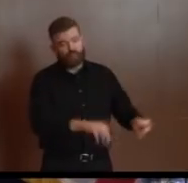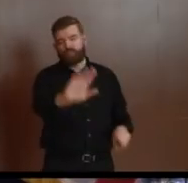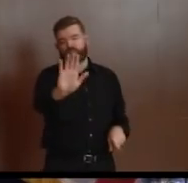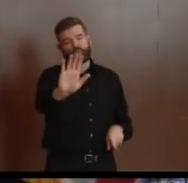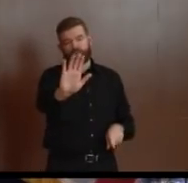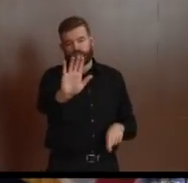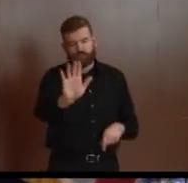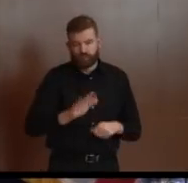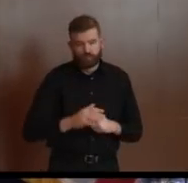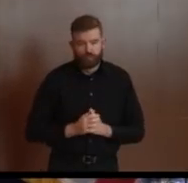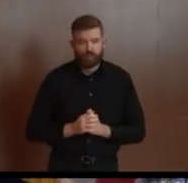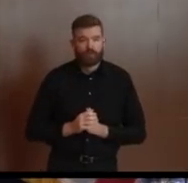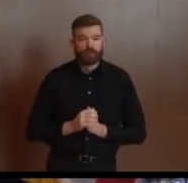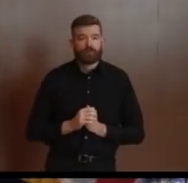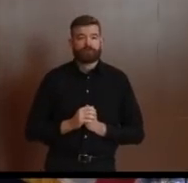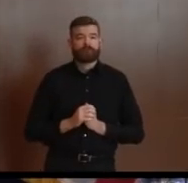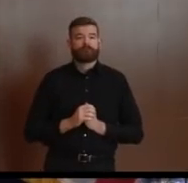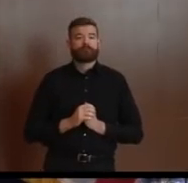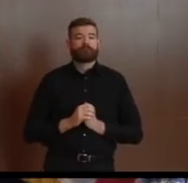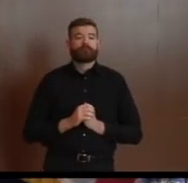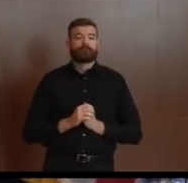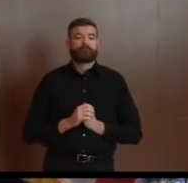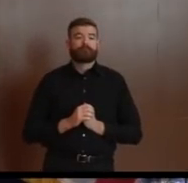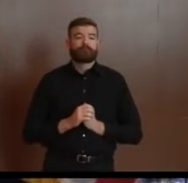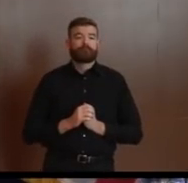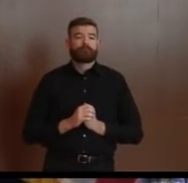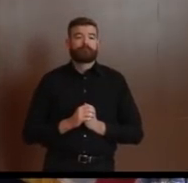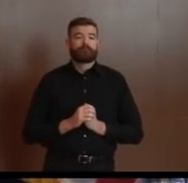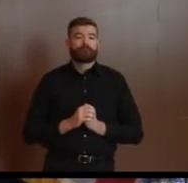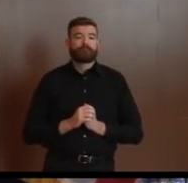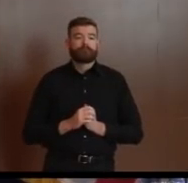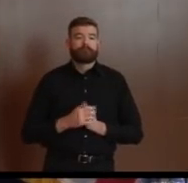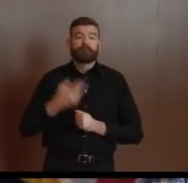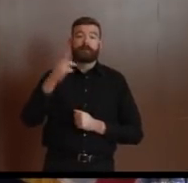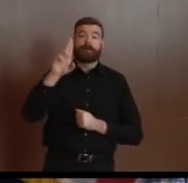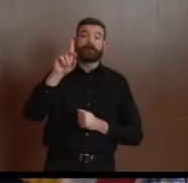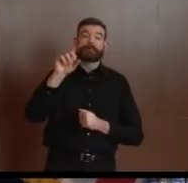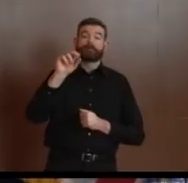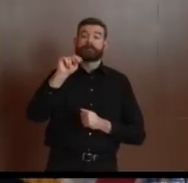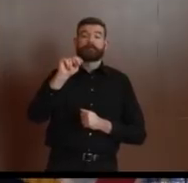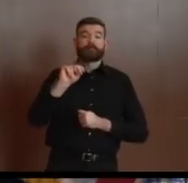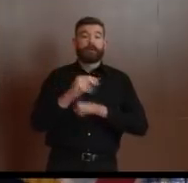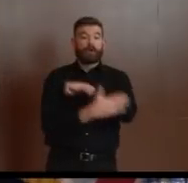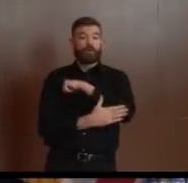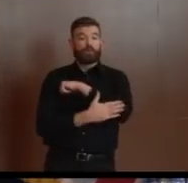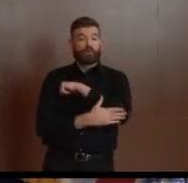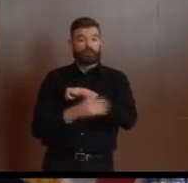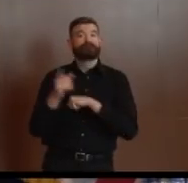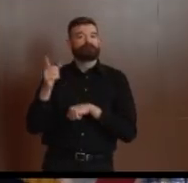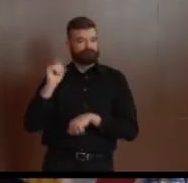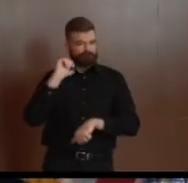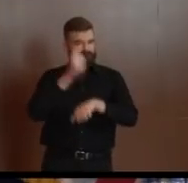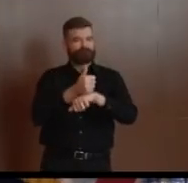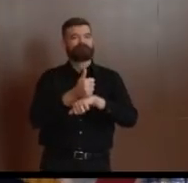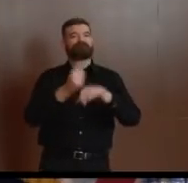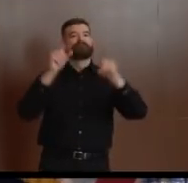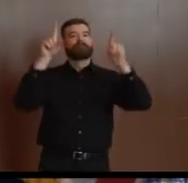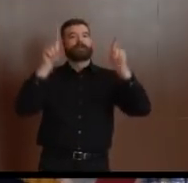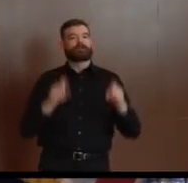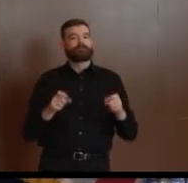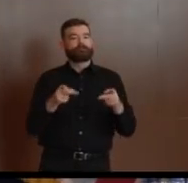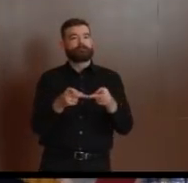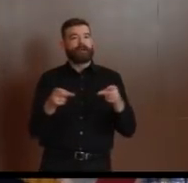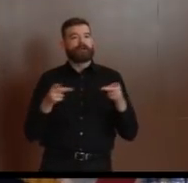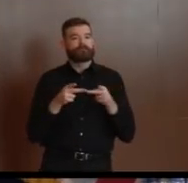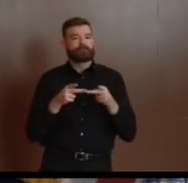mention that Hudson County has announced the opening of a testing site for its residents and first responders at Hudson Regional Hospital in Secaucus.